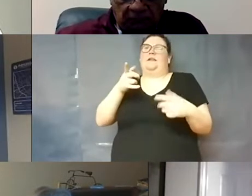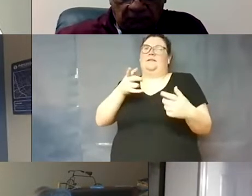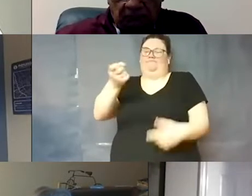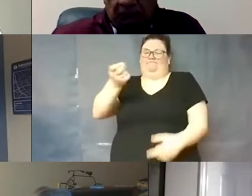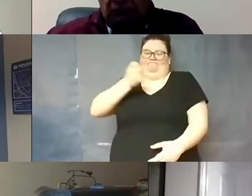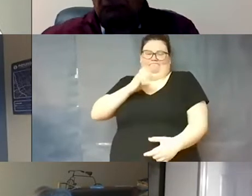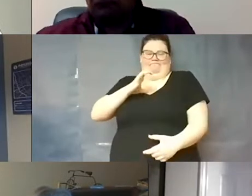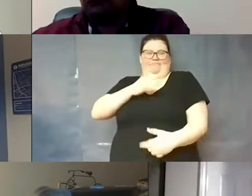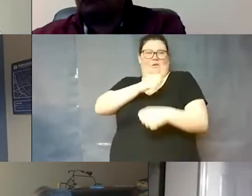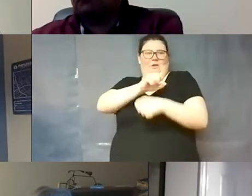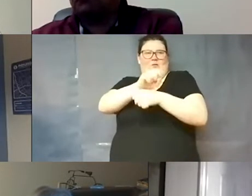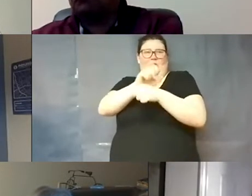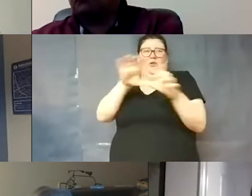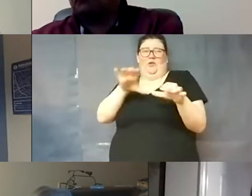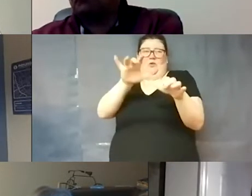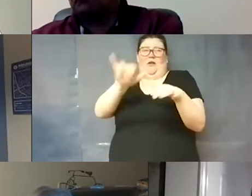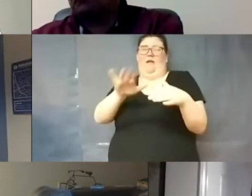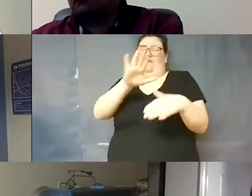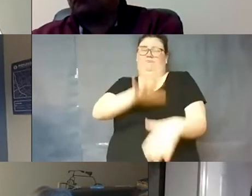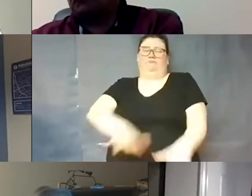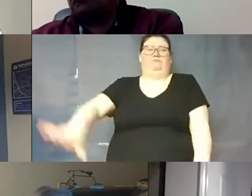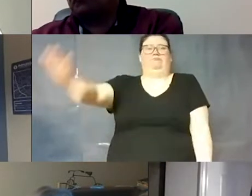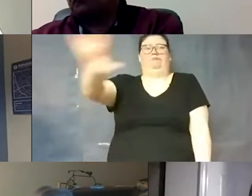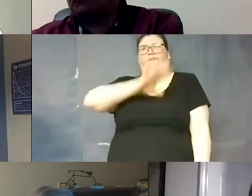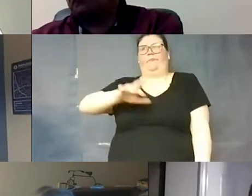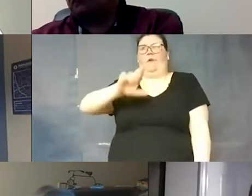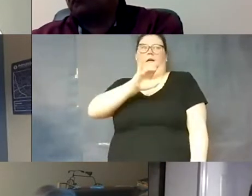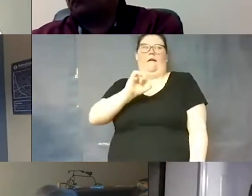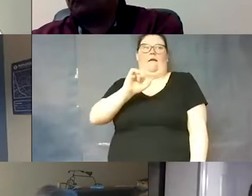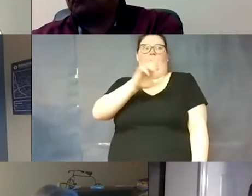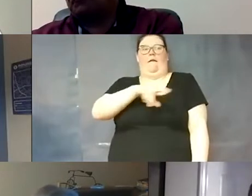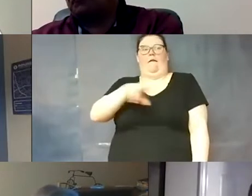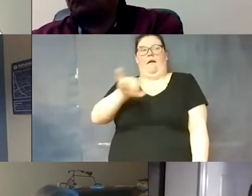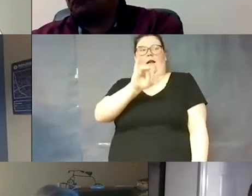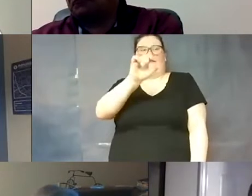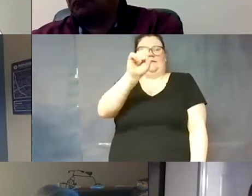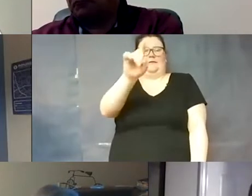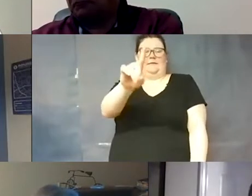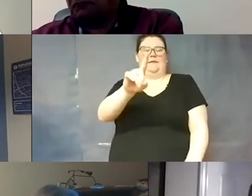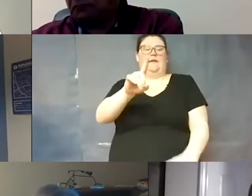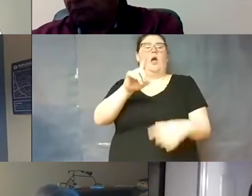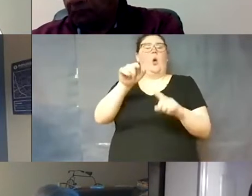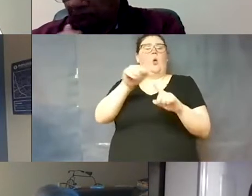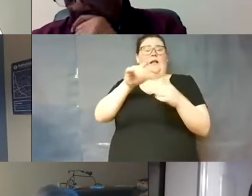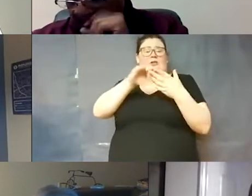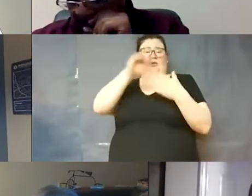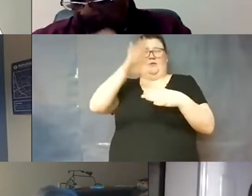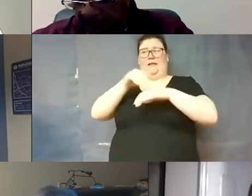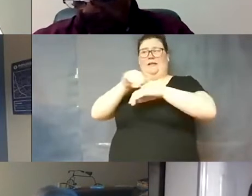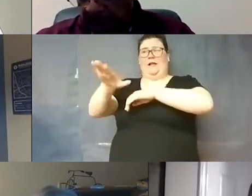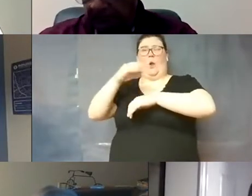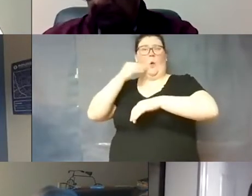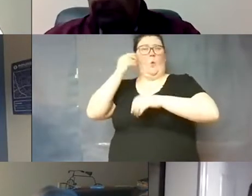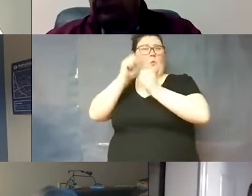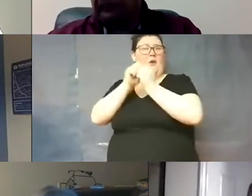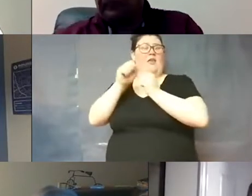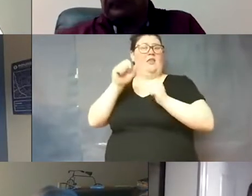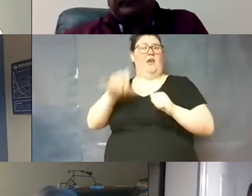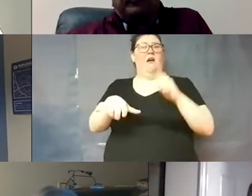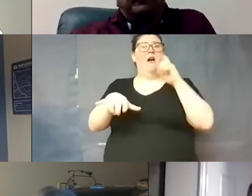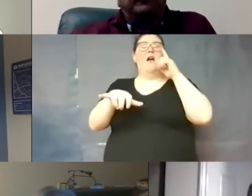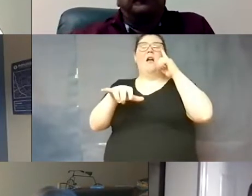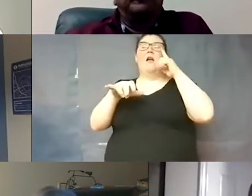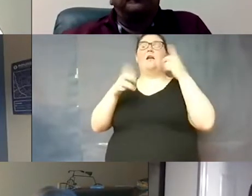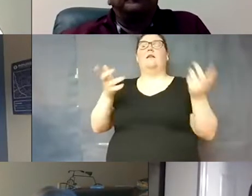that on a daily basis around around our isd um when students are sent home with those symptoms um they are able to come